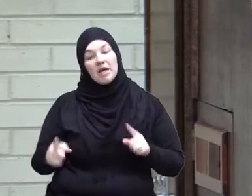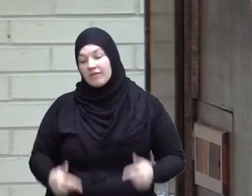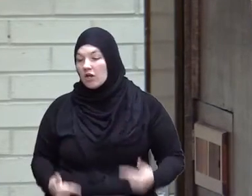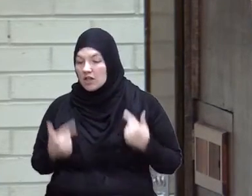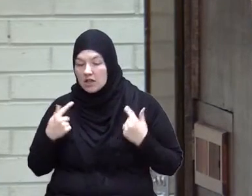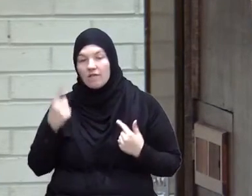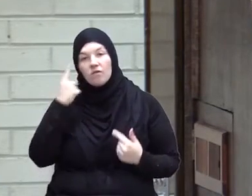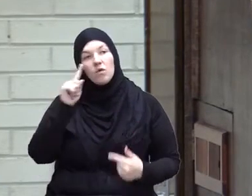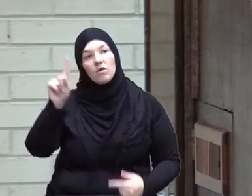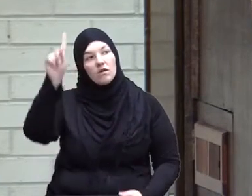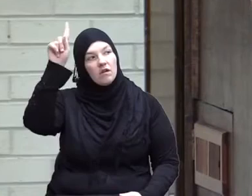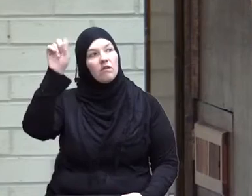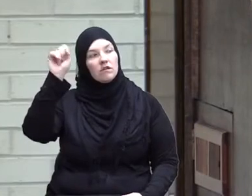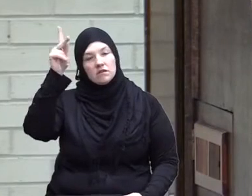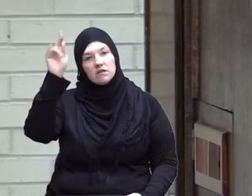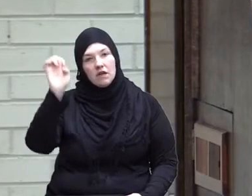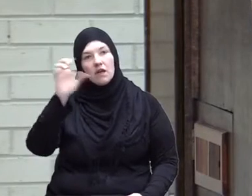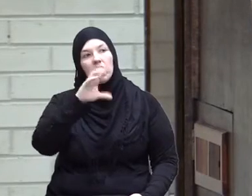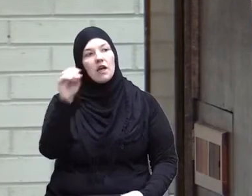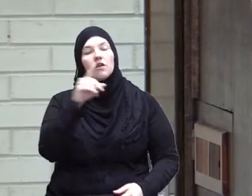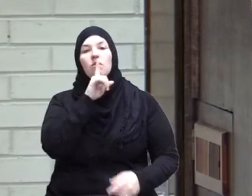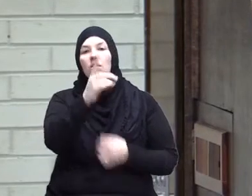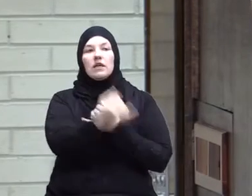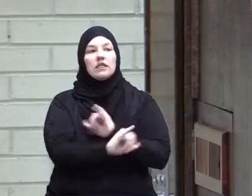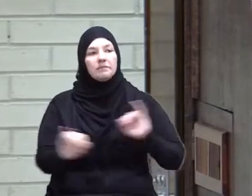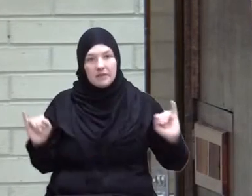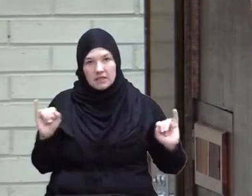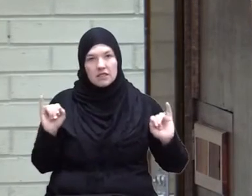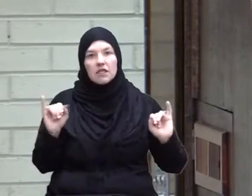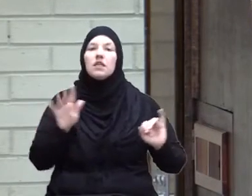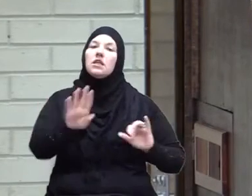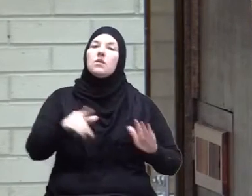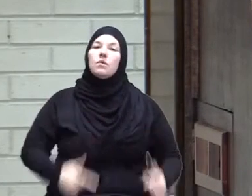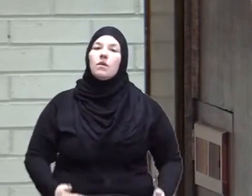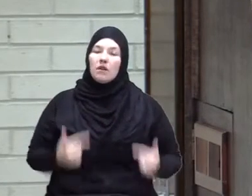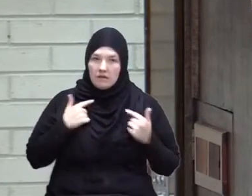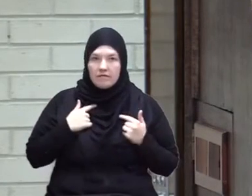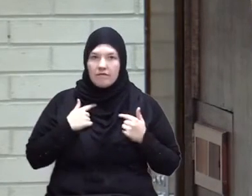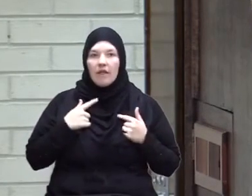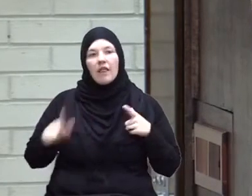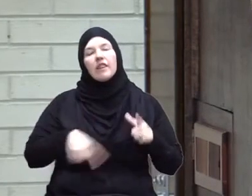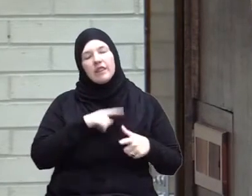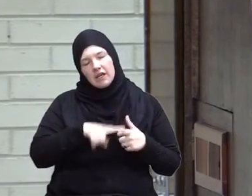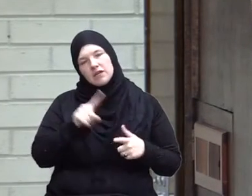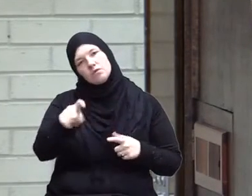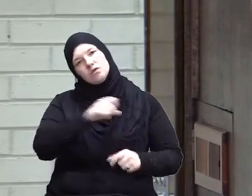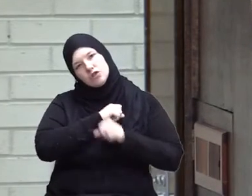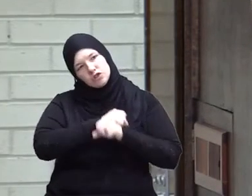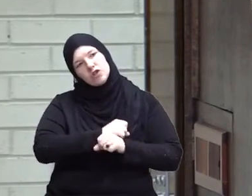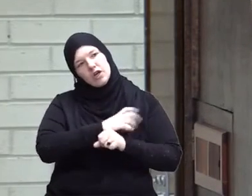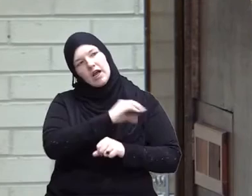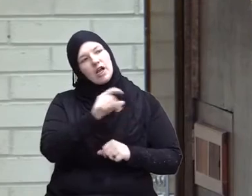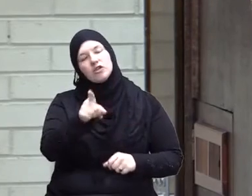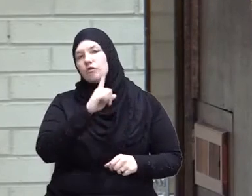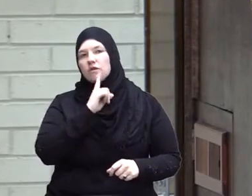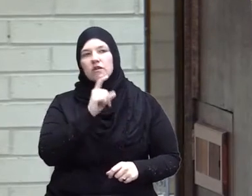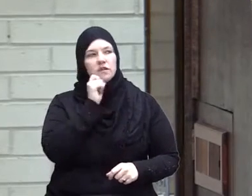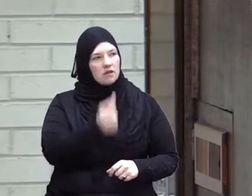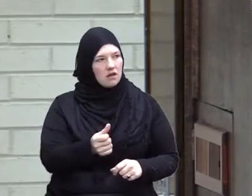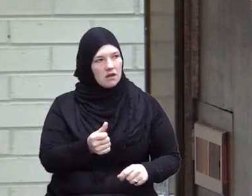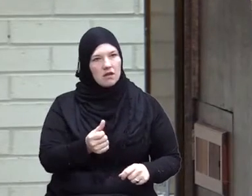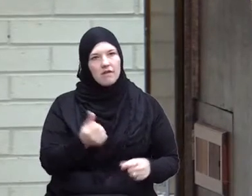of Allah and you are independent in your life you are secure and you are not